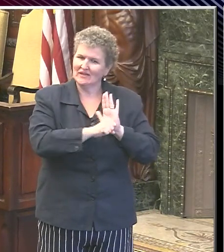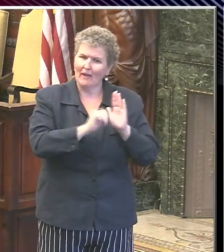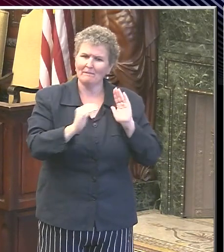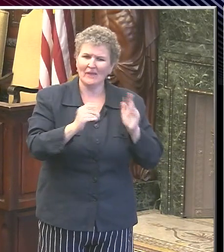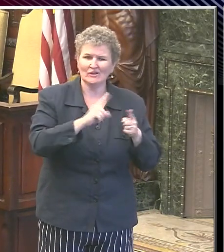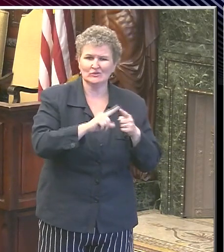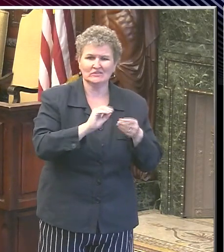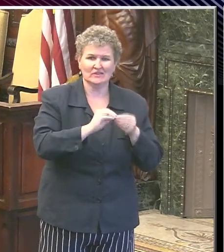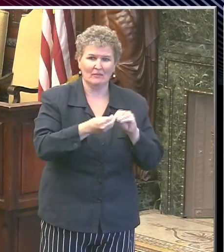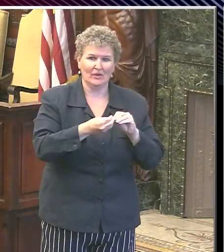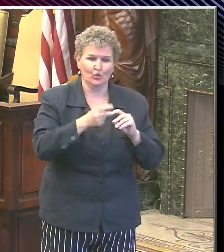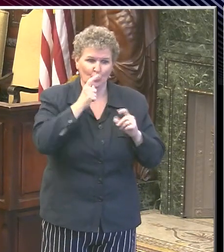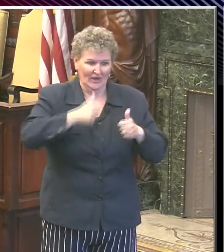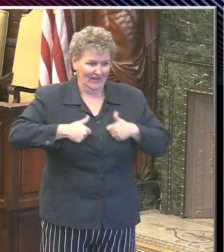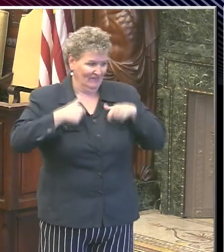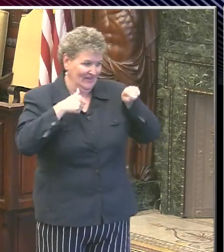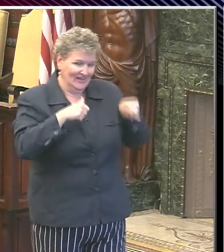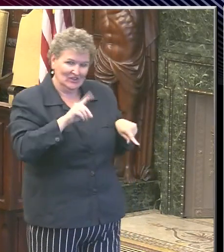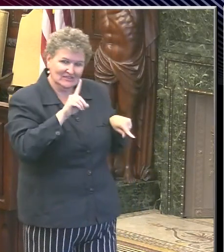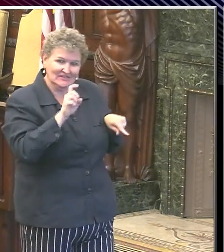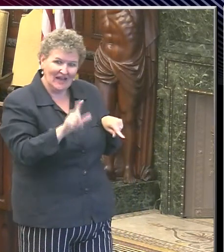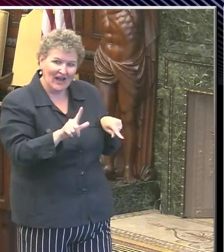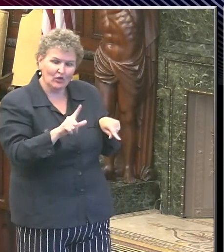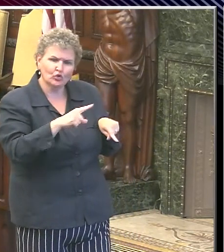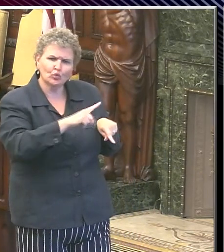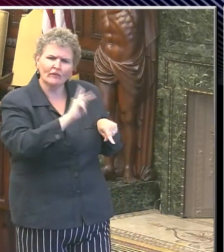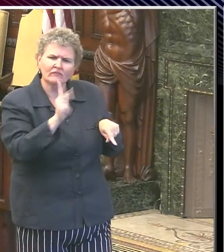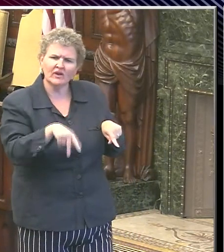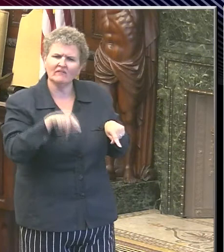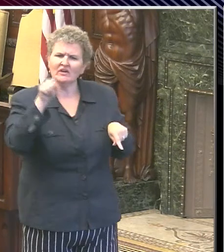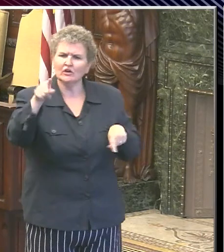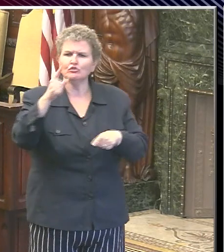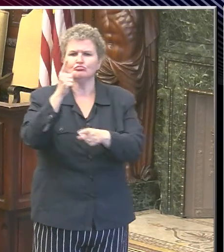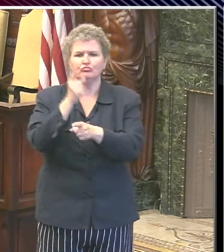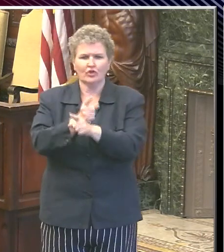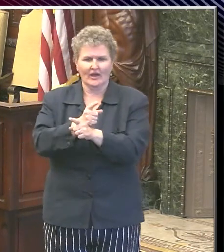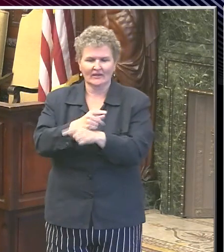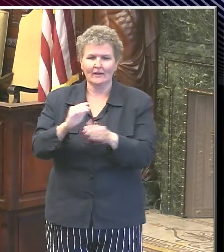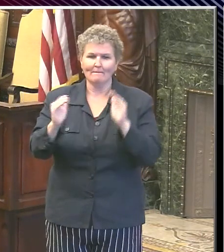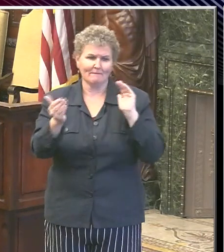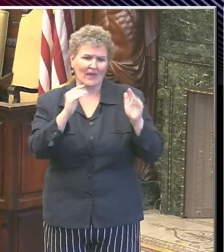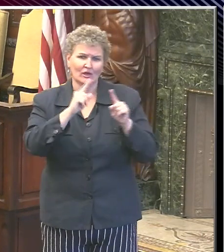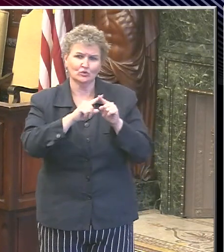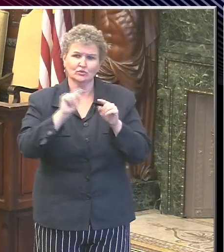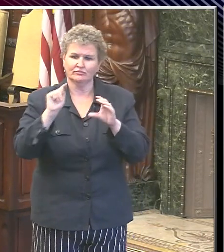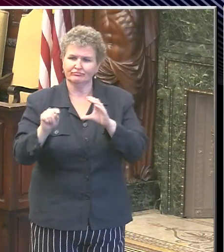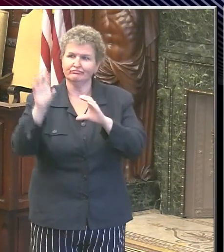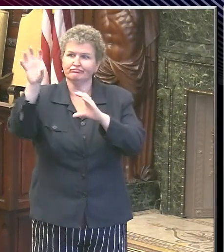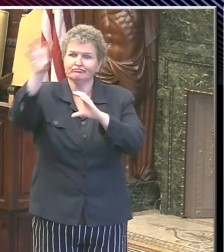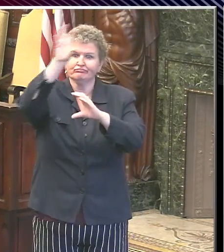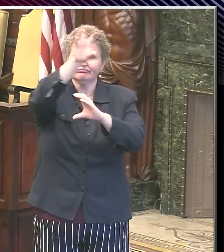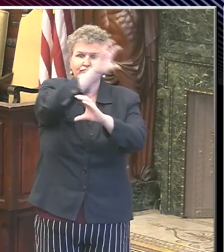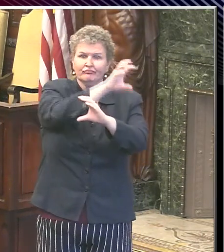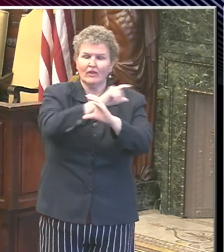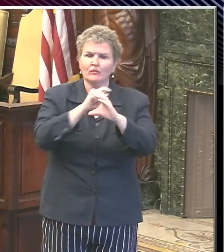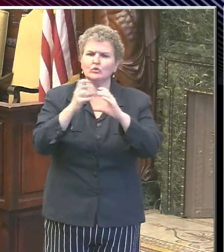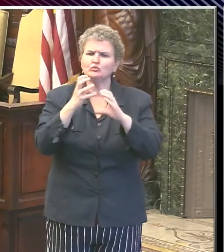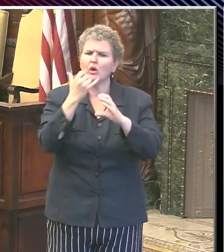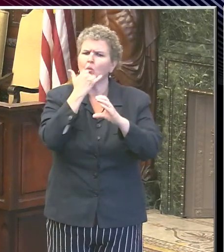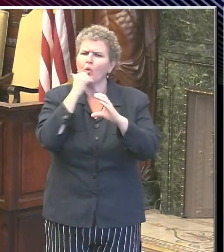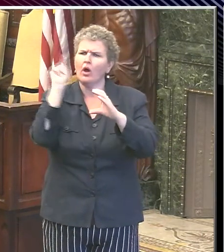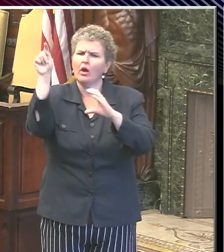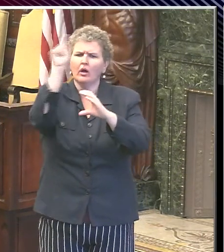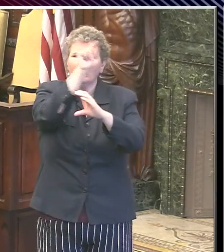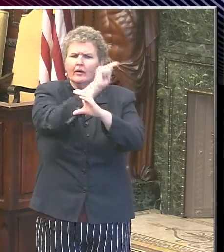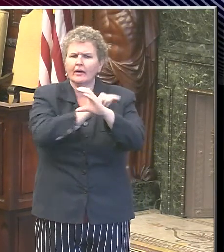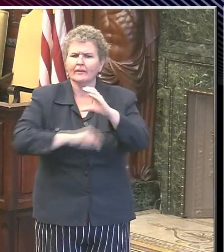Do you know what Philly is doing right compared to some of its neighboring counties? Well, first, just as far as